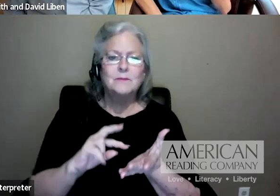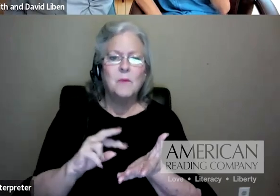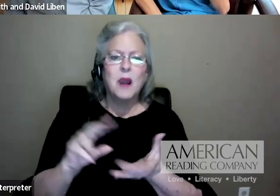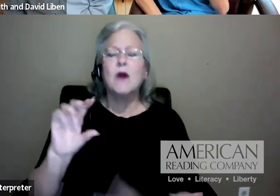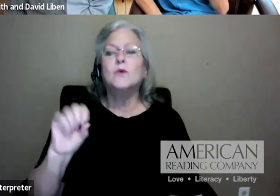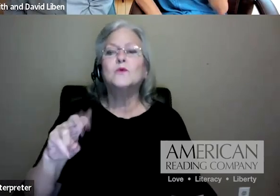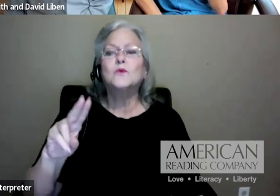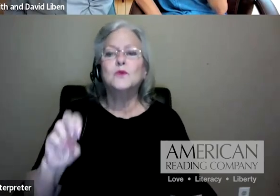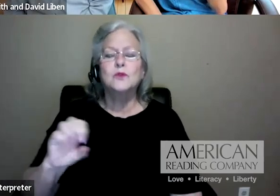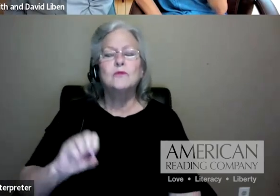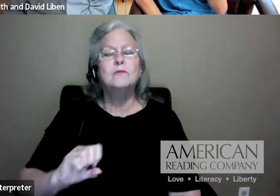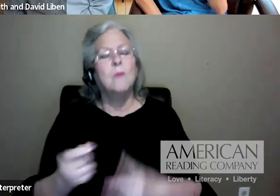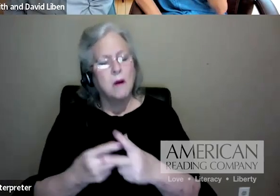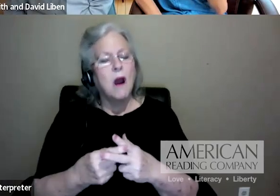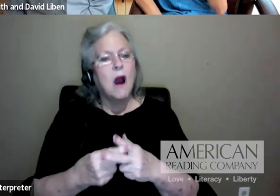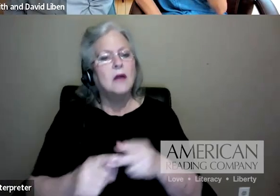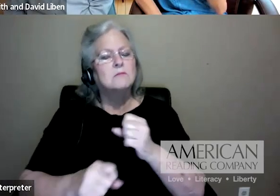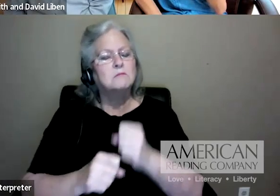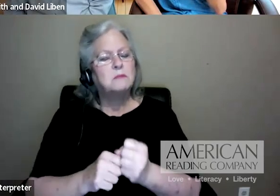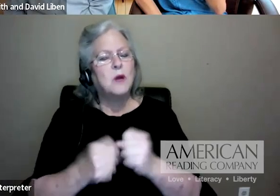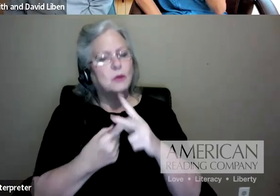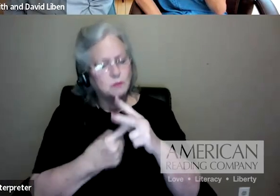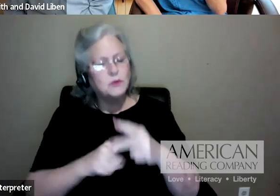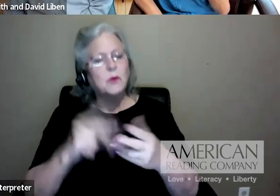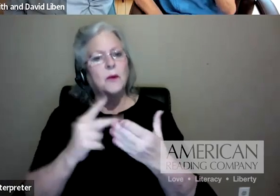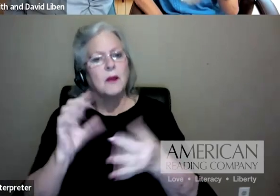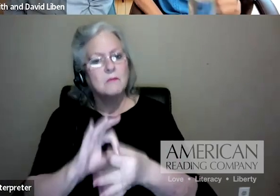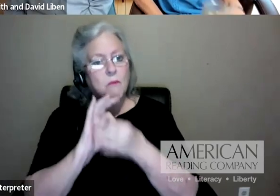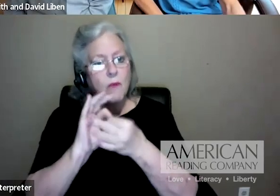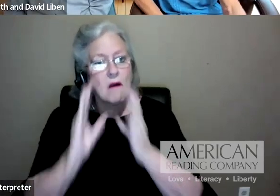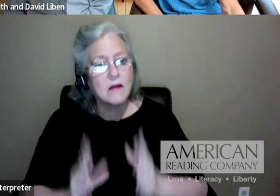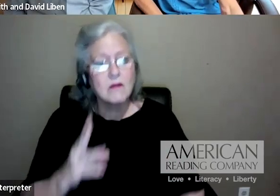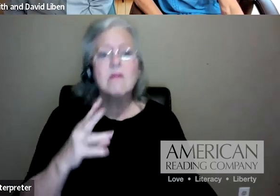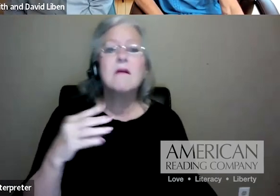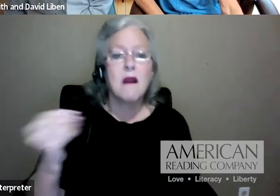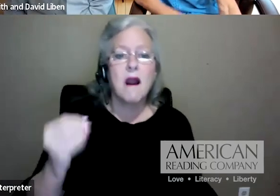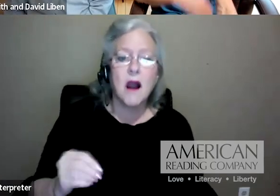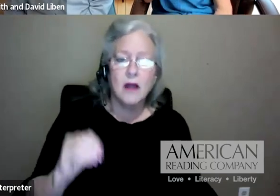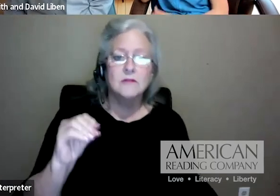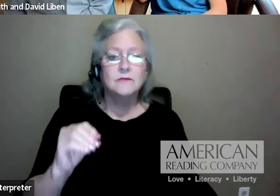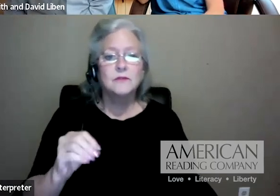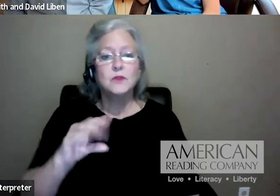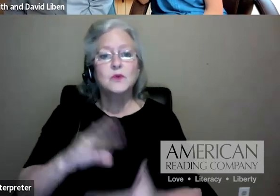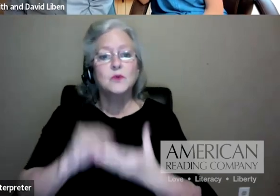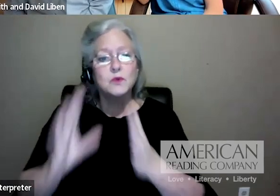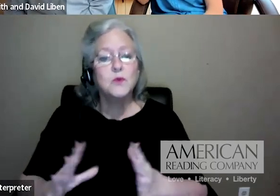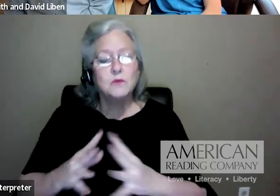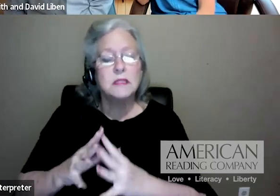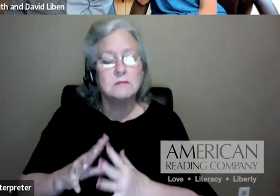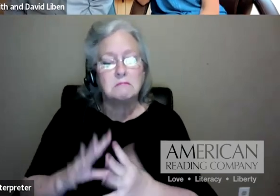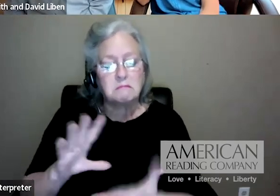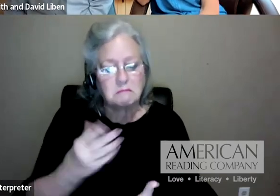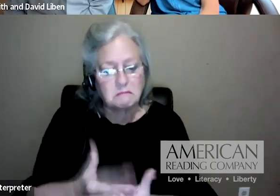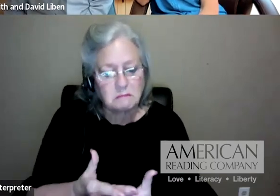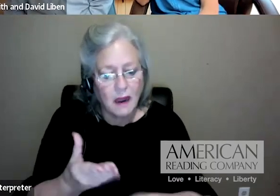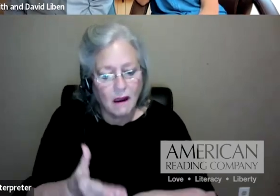founding partner of the Student Achievement Partners, also co-founder of Standard Works, both organizations that have been really impactful for